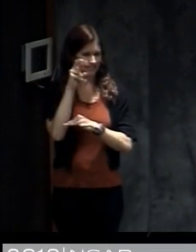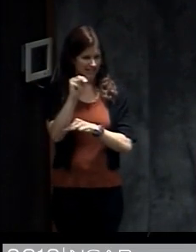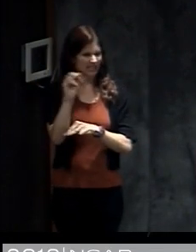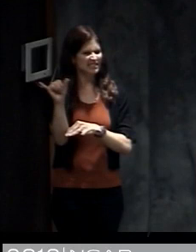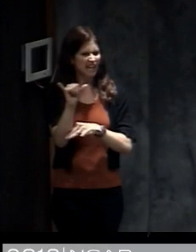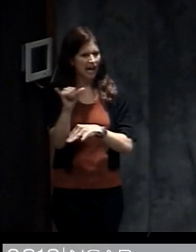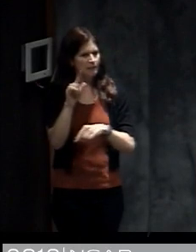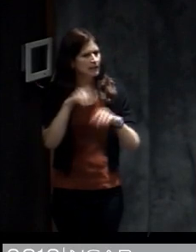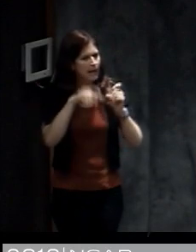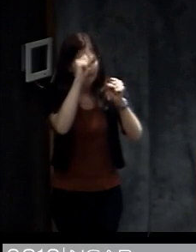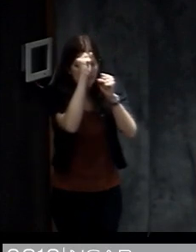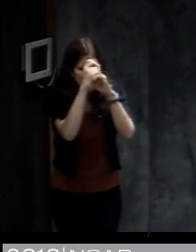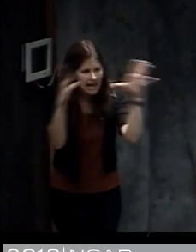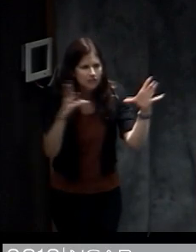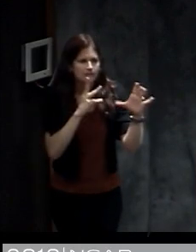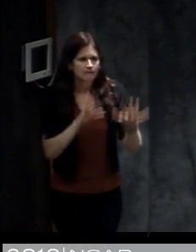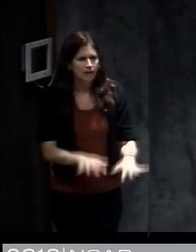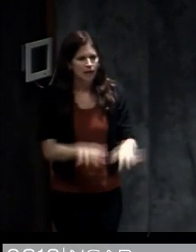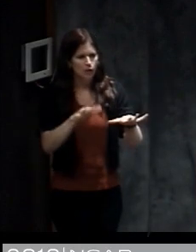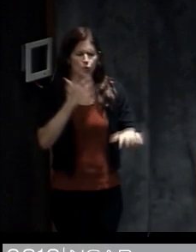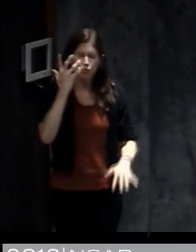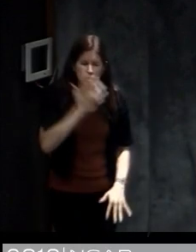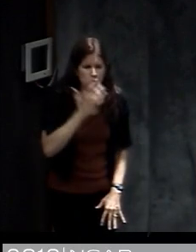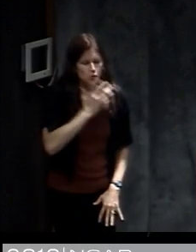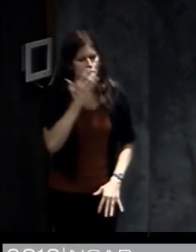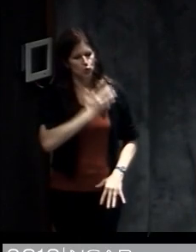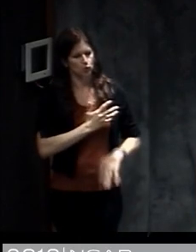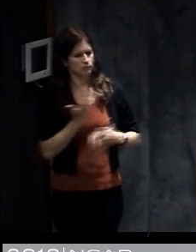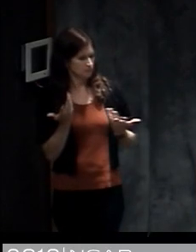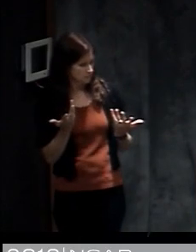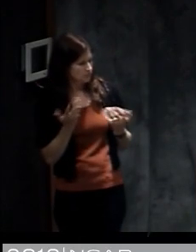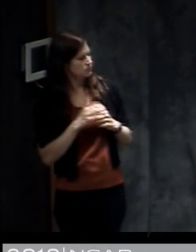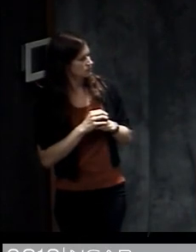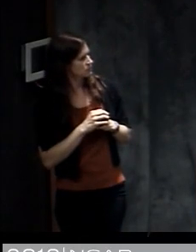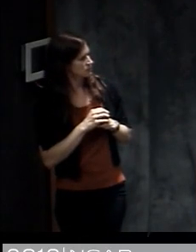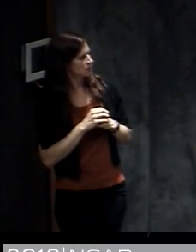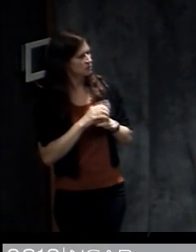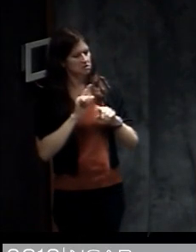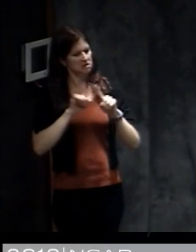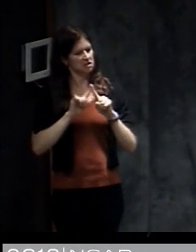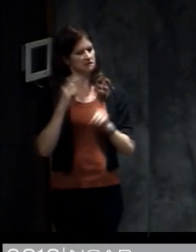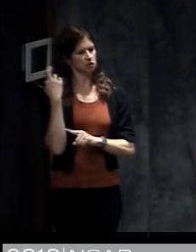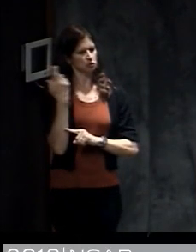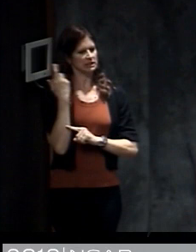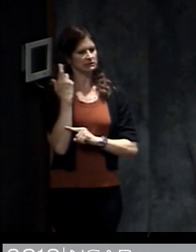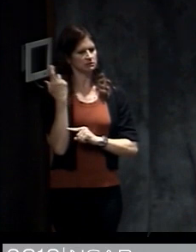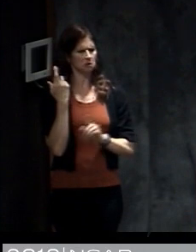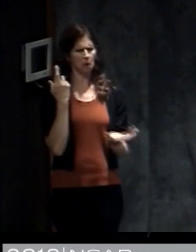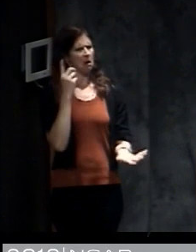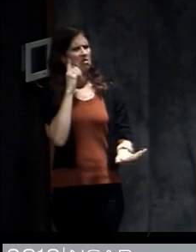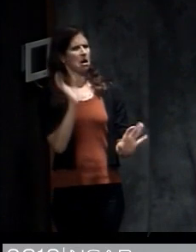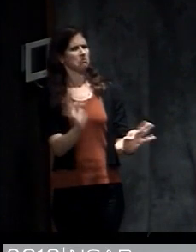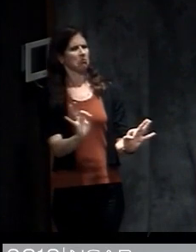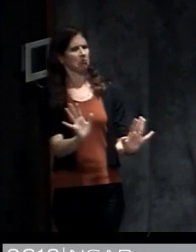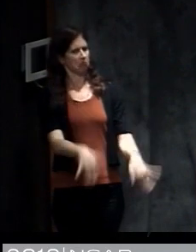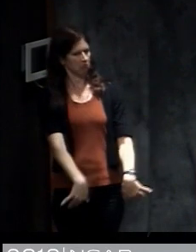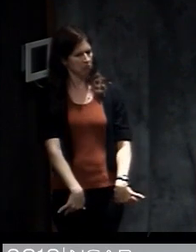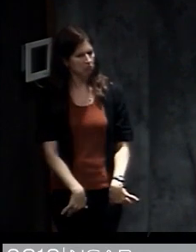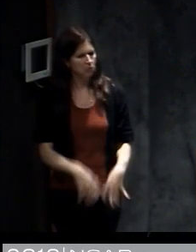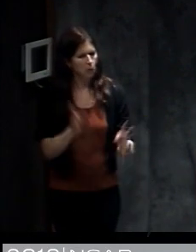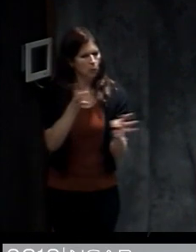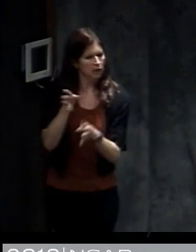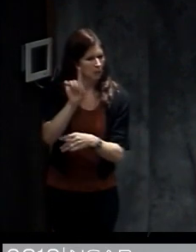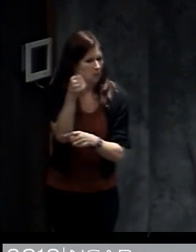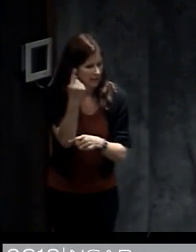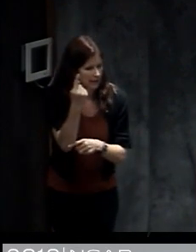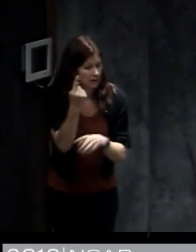People just couldn't imagine the flooding would be that bad at their home. So there are different reasons that people thought the flooding wouldn't be that bad. There was different kinds of flood mitigation that had happened,